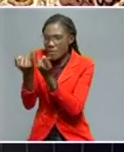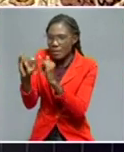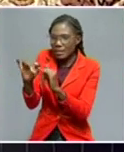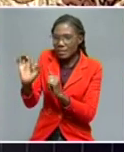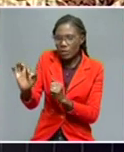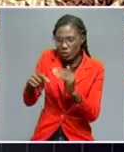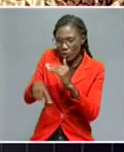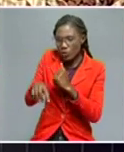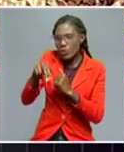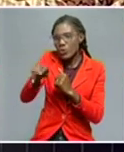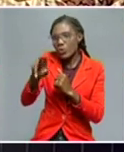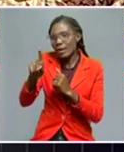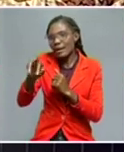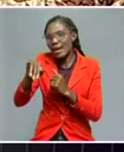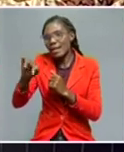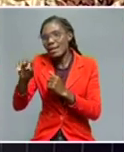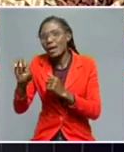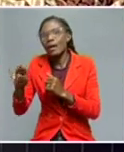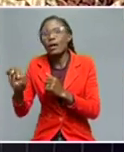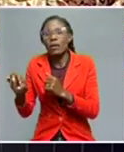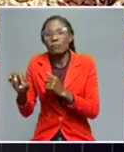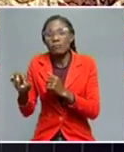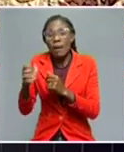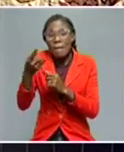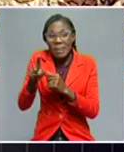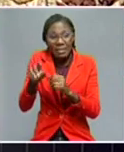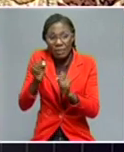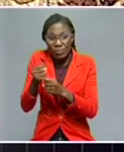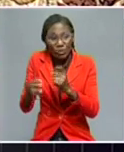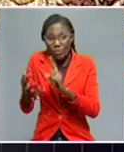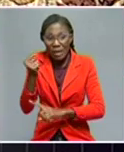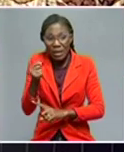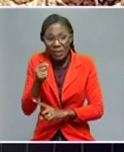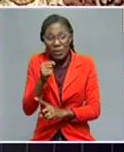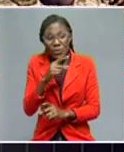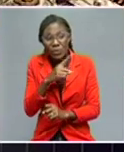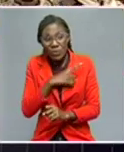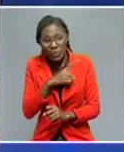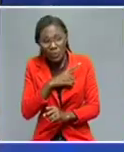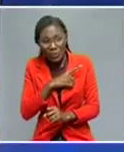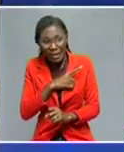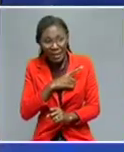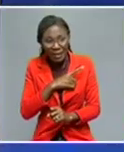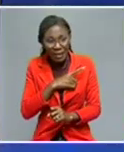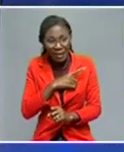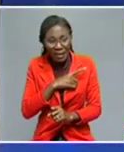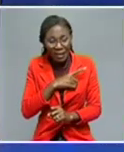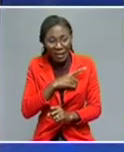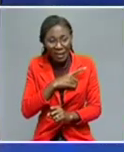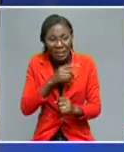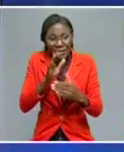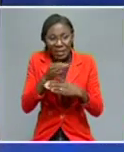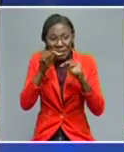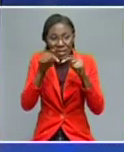territorial integrity of Ukraine. But this cannot be achieved under the circumstances of current